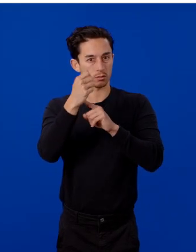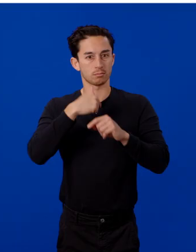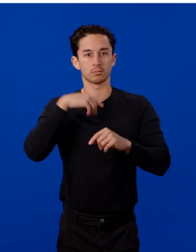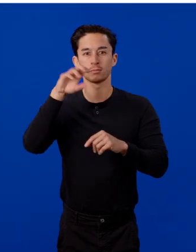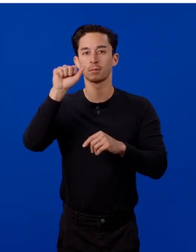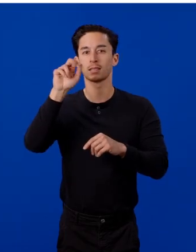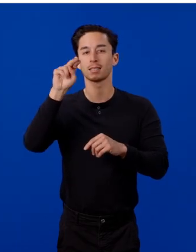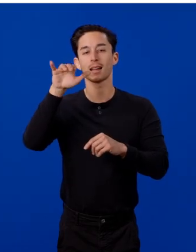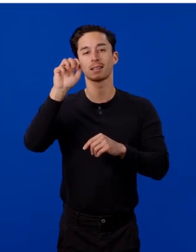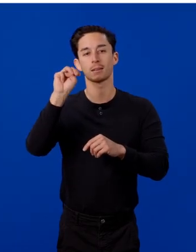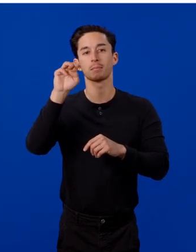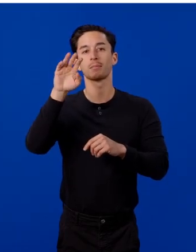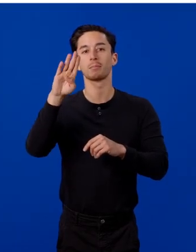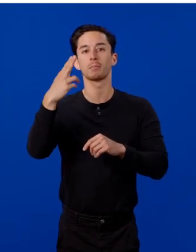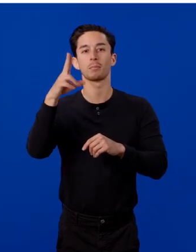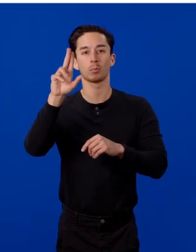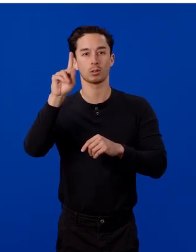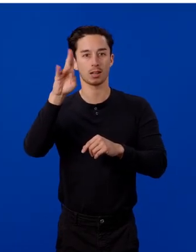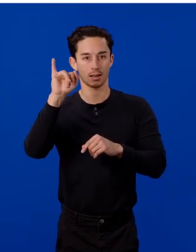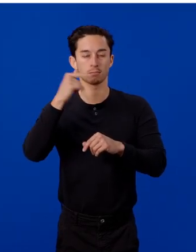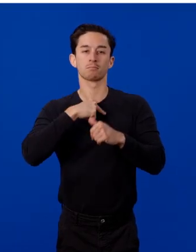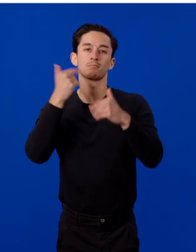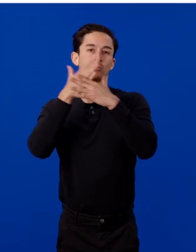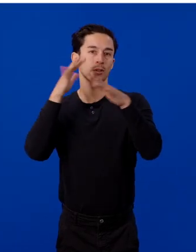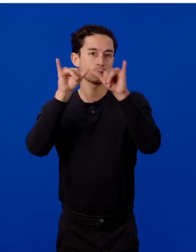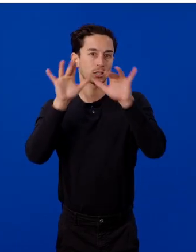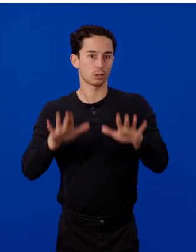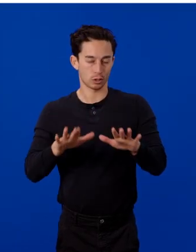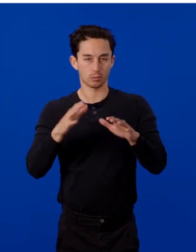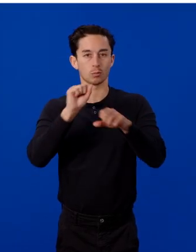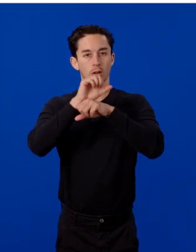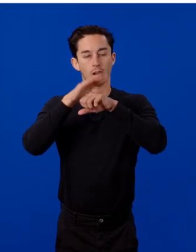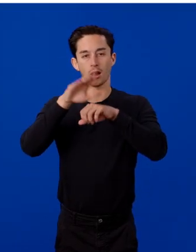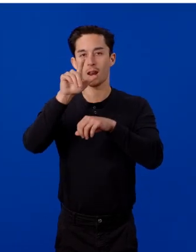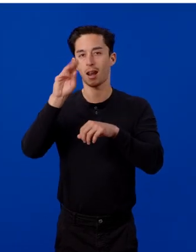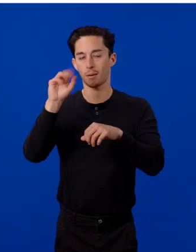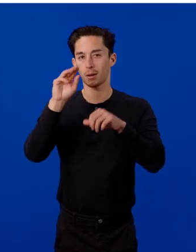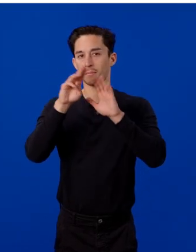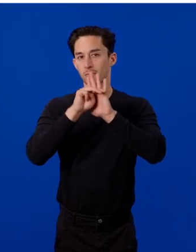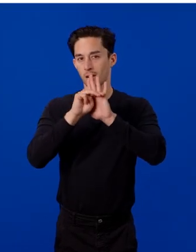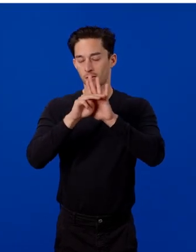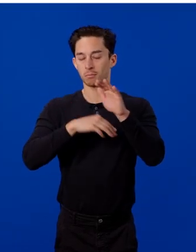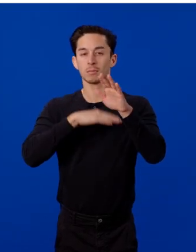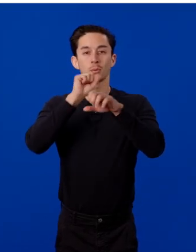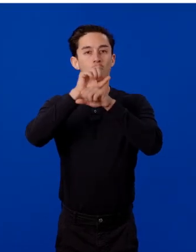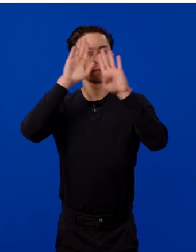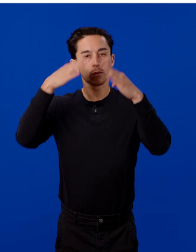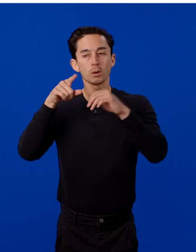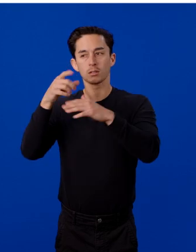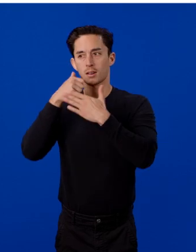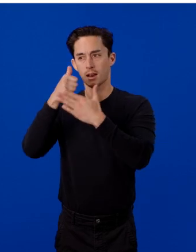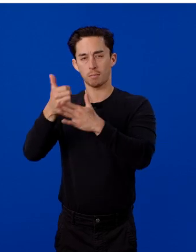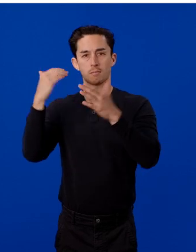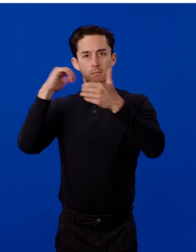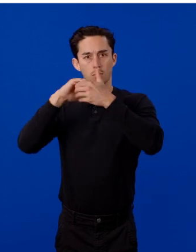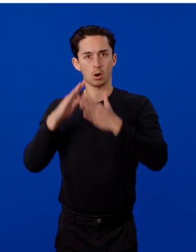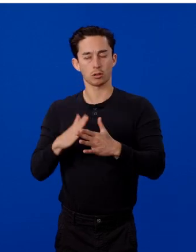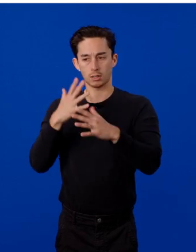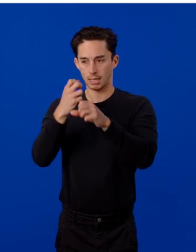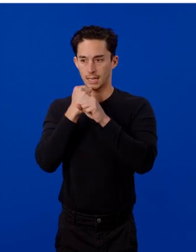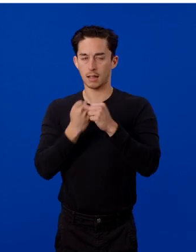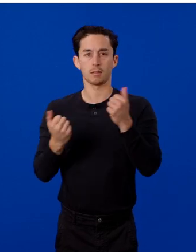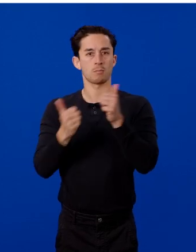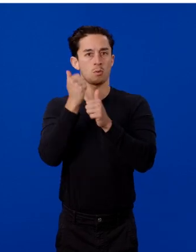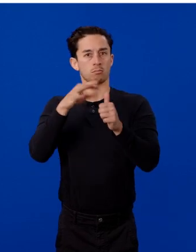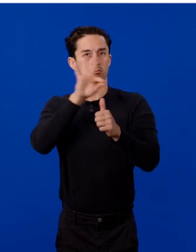Bhutani partner engineer working on Lama models. My work focuses on helping partners get the most out of Lama models